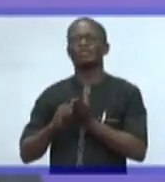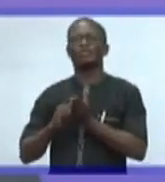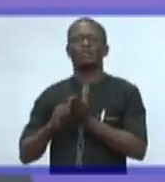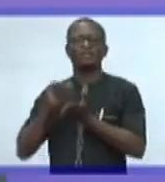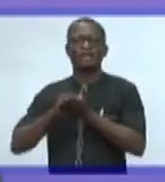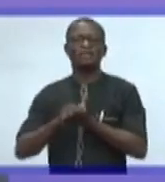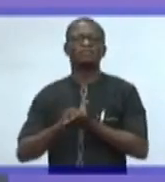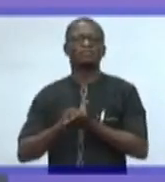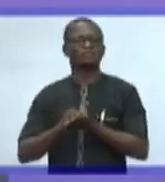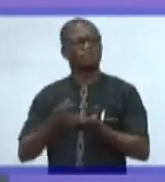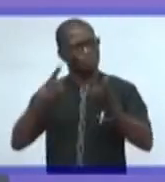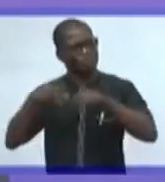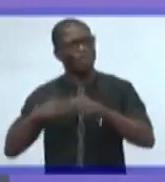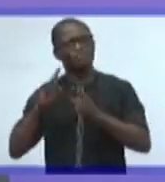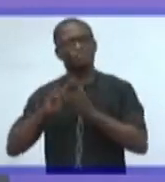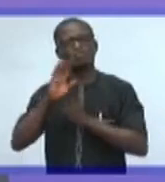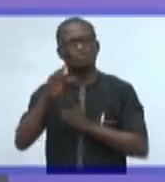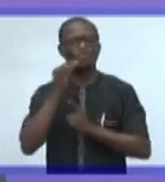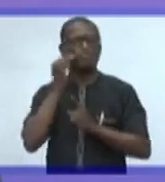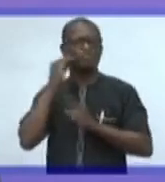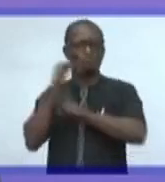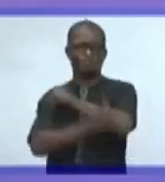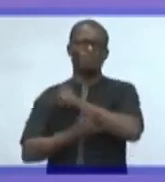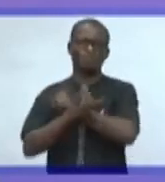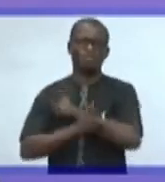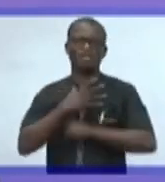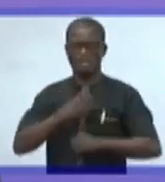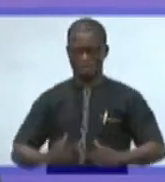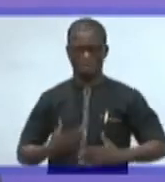come back to your home country, live like a king.